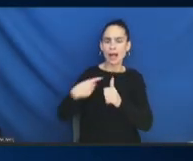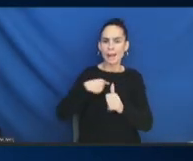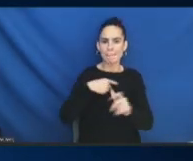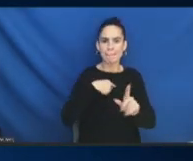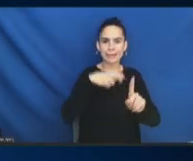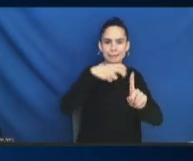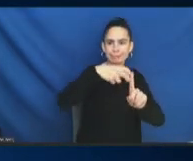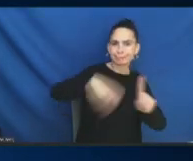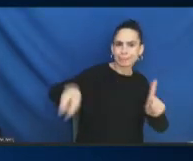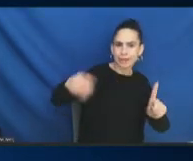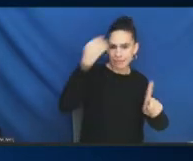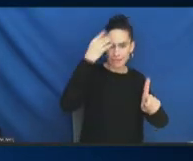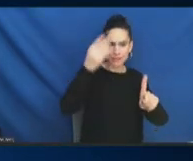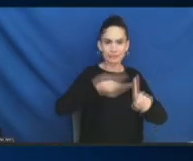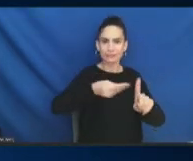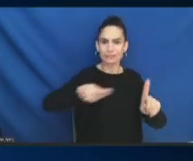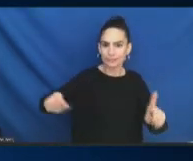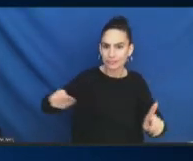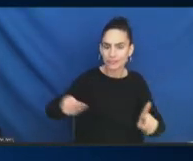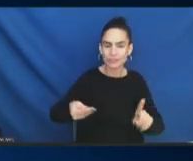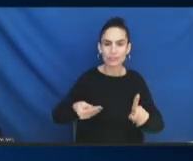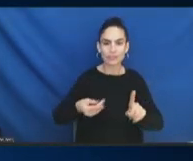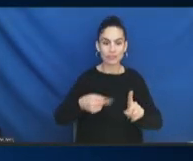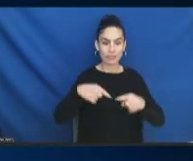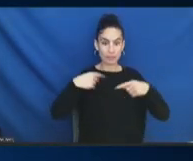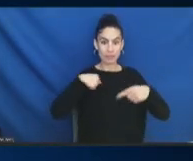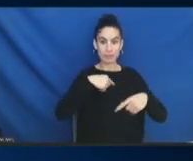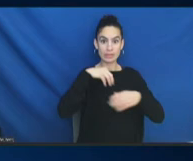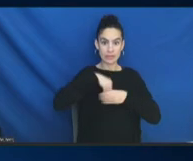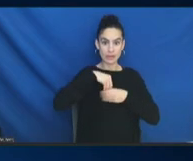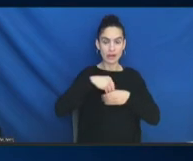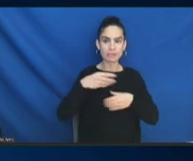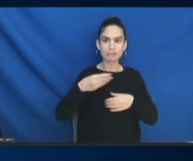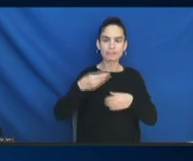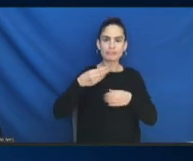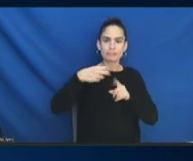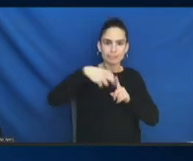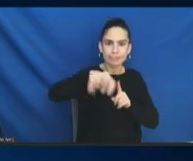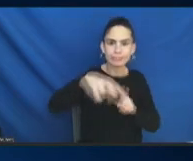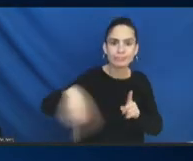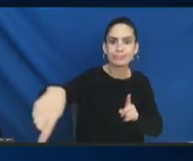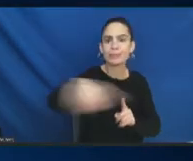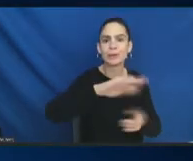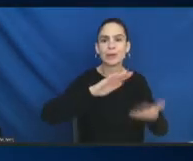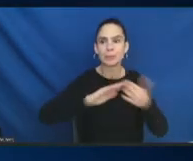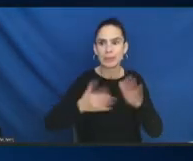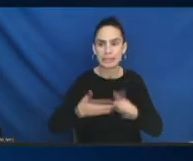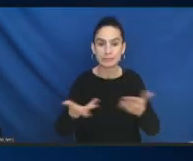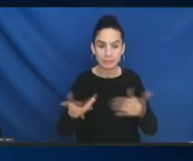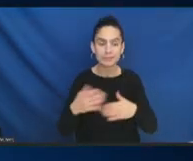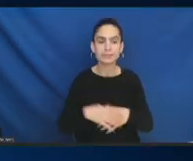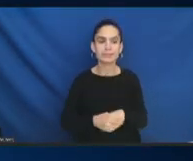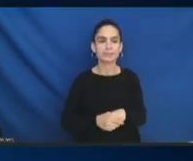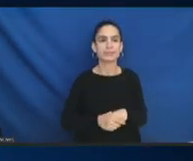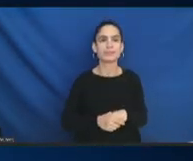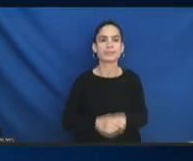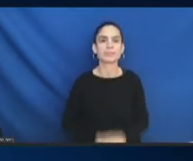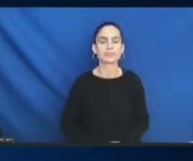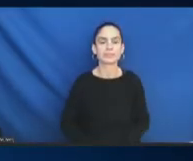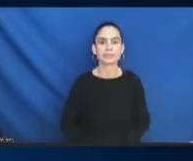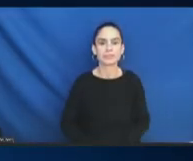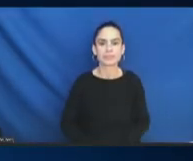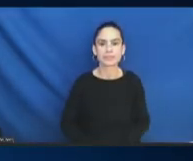out into the community to replace the disinformation? I think of it as similar to, like, relational